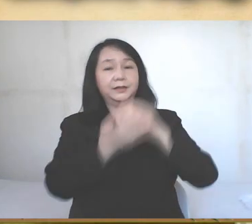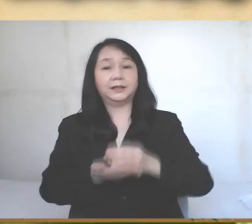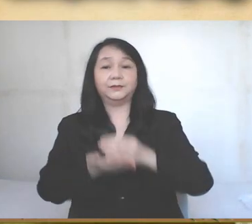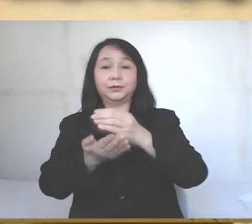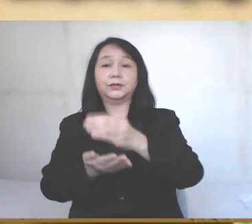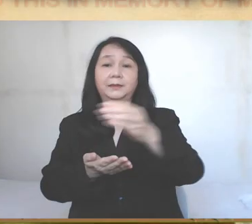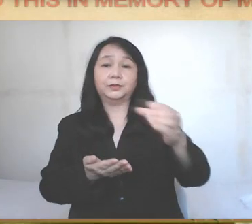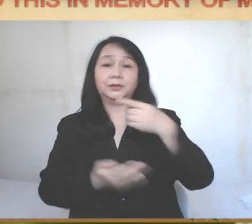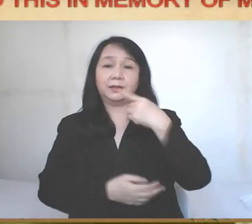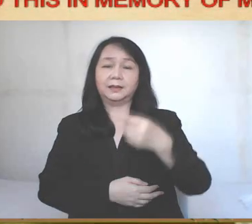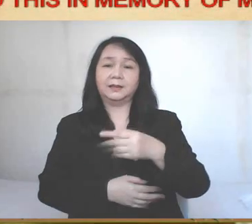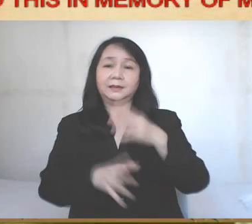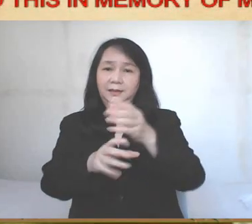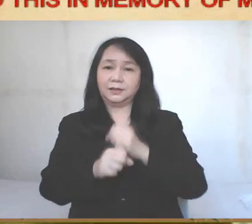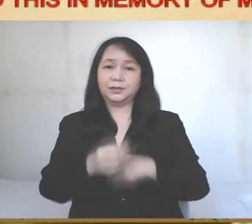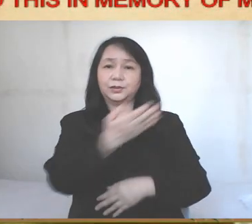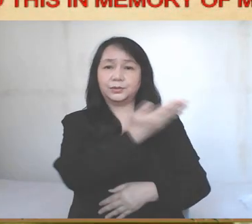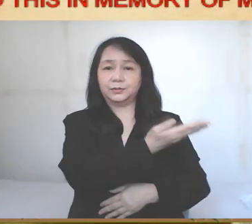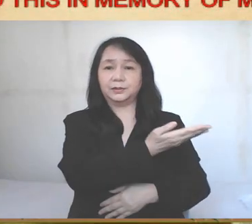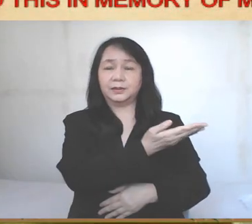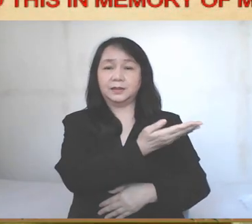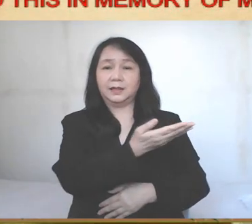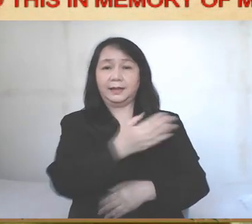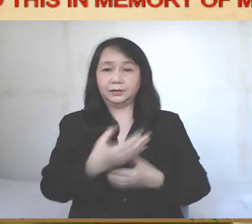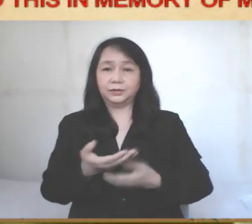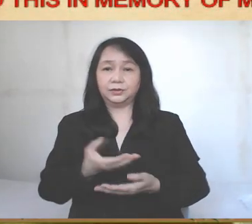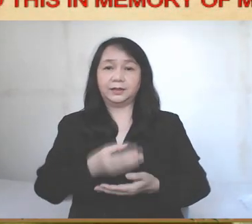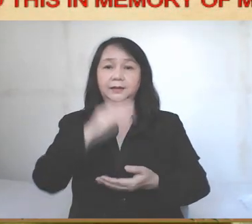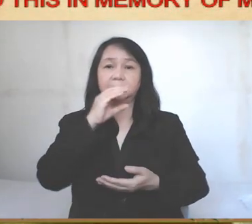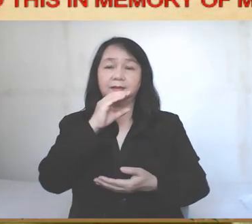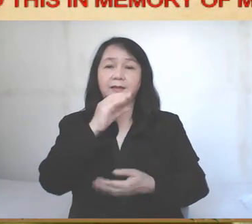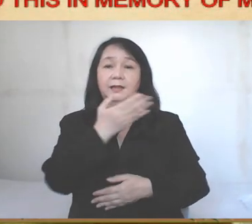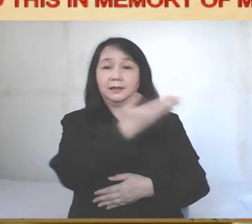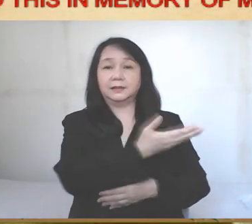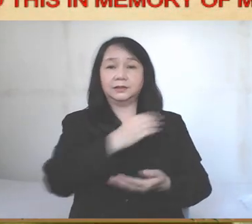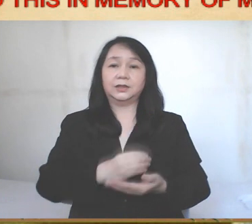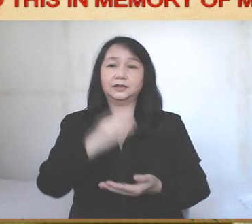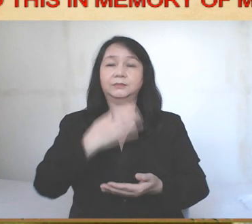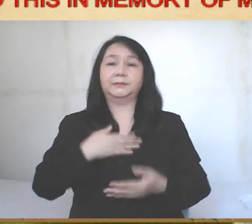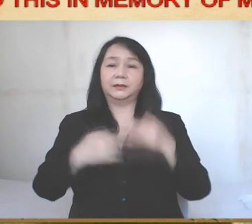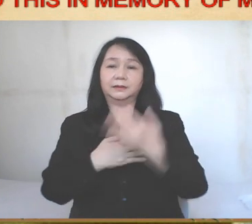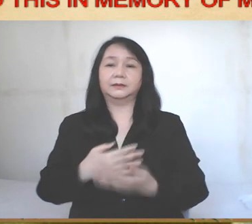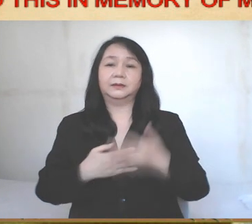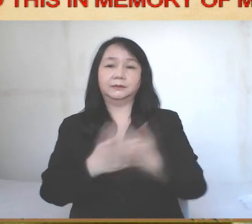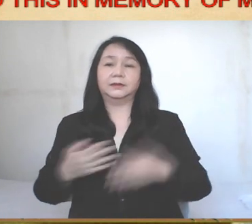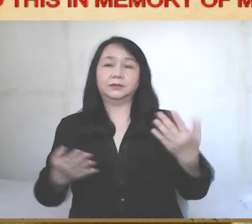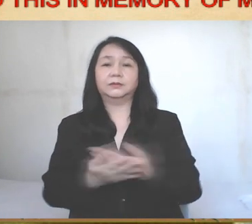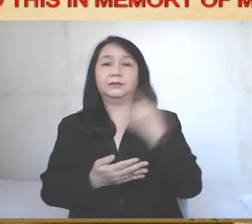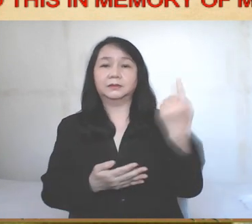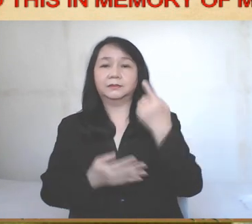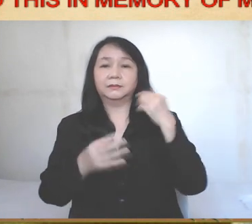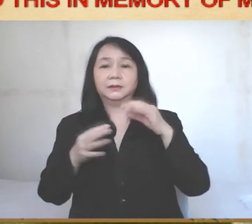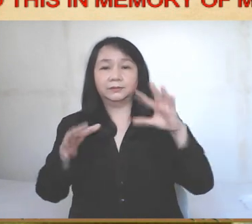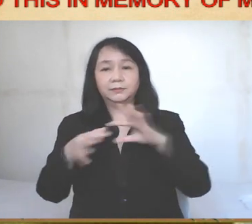saying, Take this, all of you, and drink from it, for this is the chalice of my blood, the blood of the new and